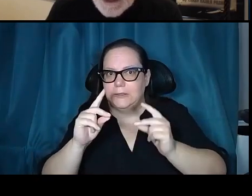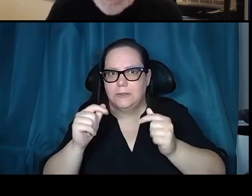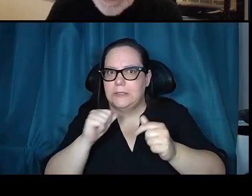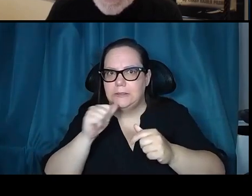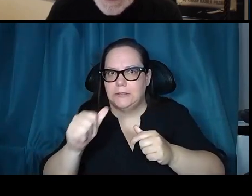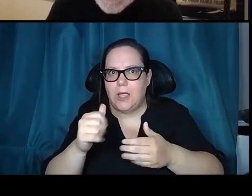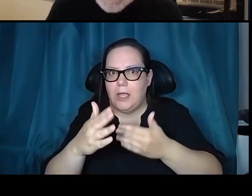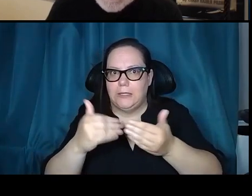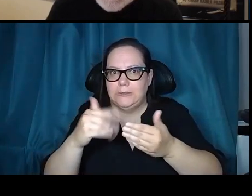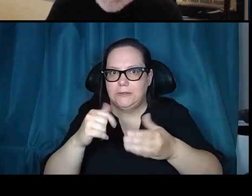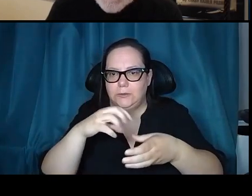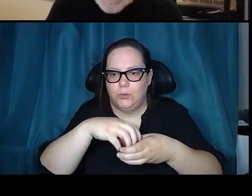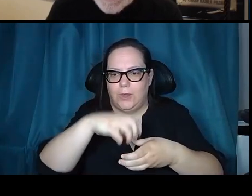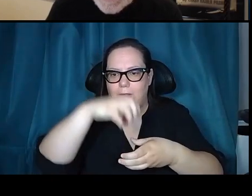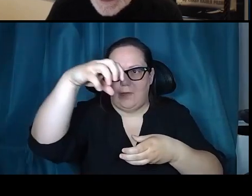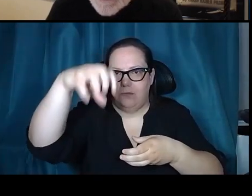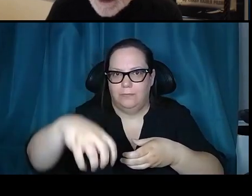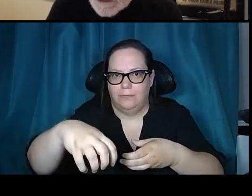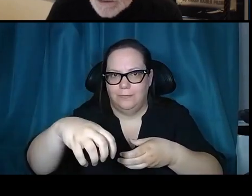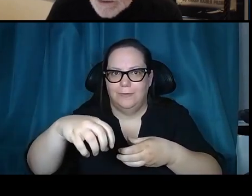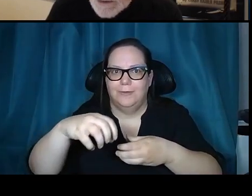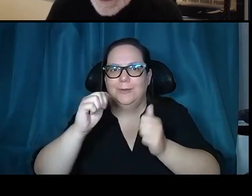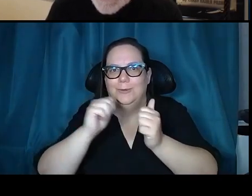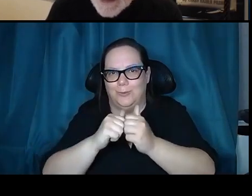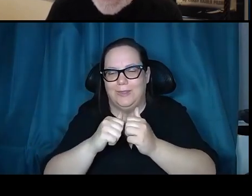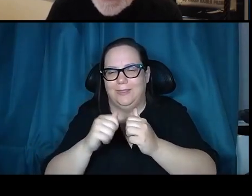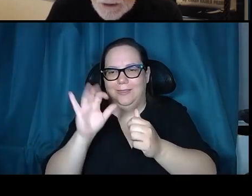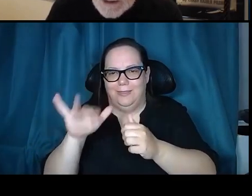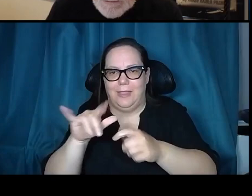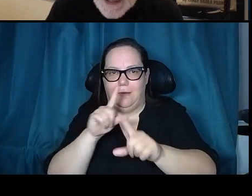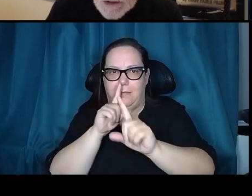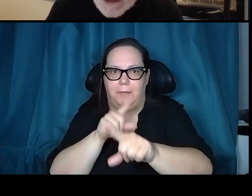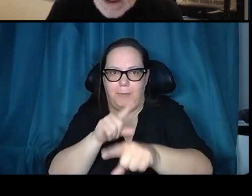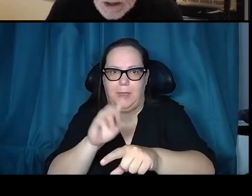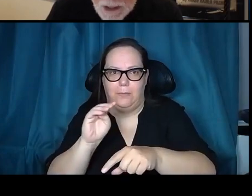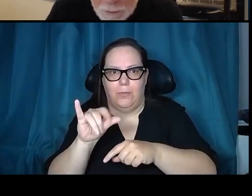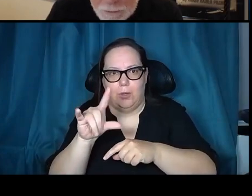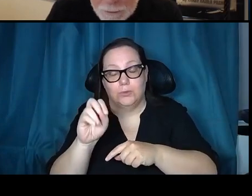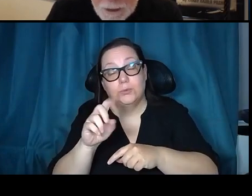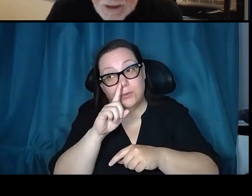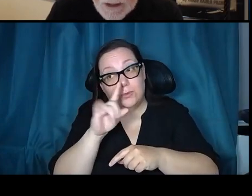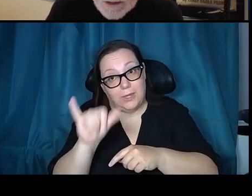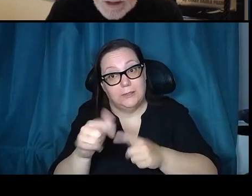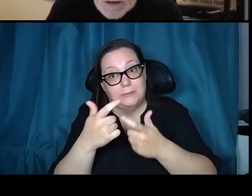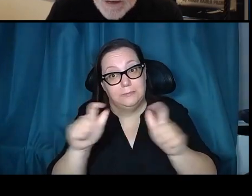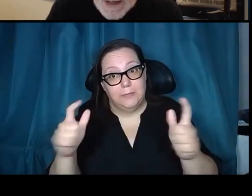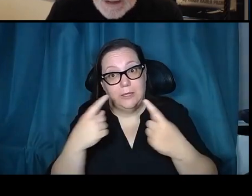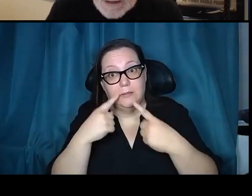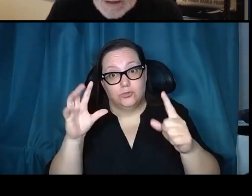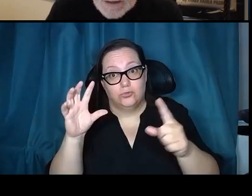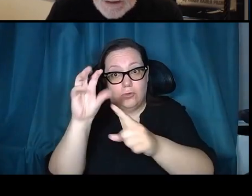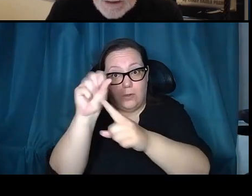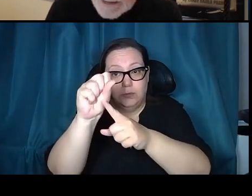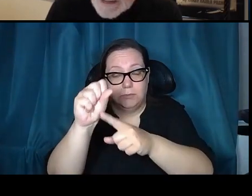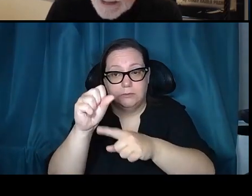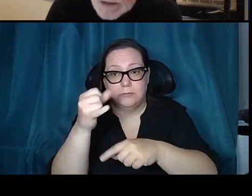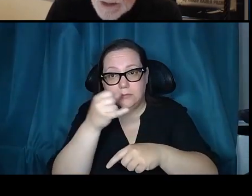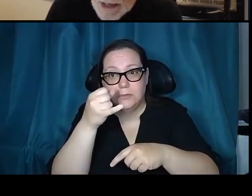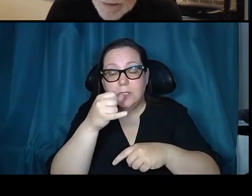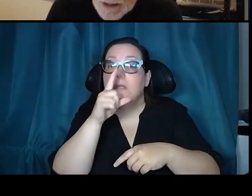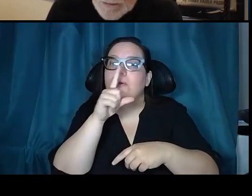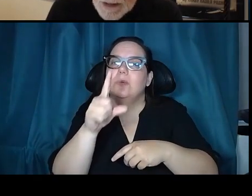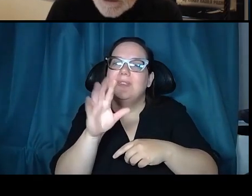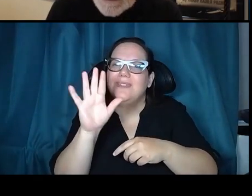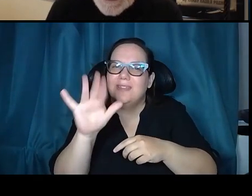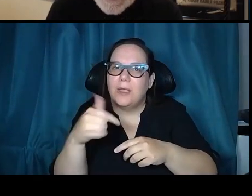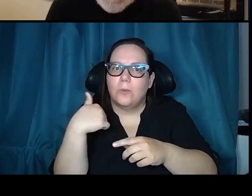here and rendezvous with the command module. So that's a really major accomplishment. Not only that, we're at the